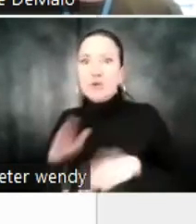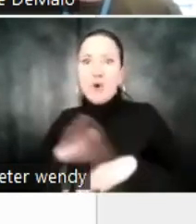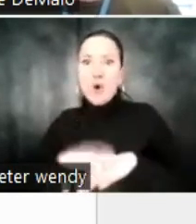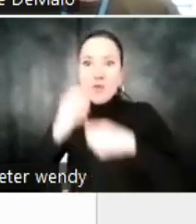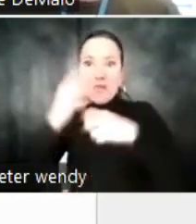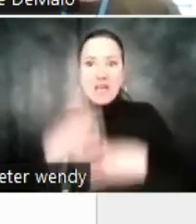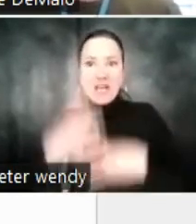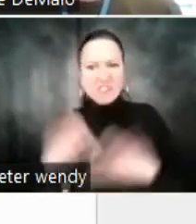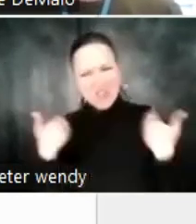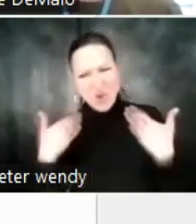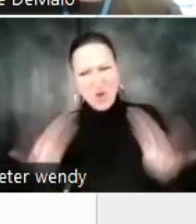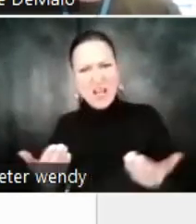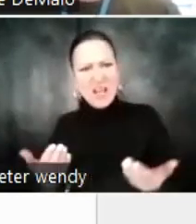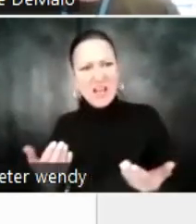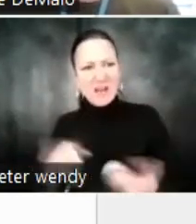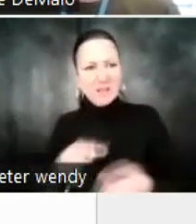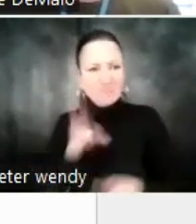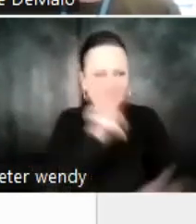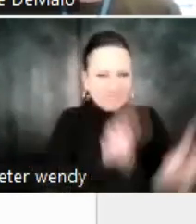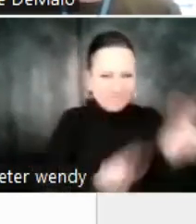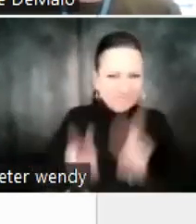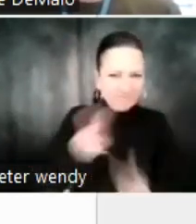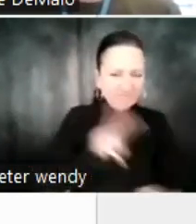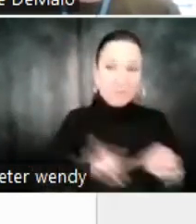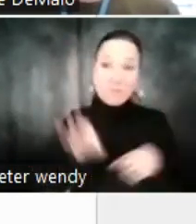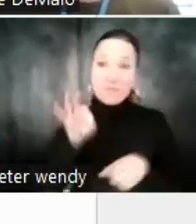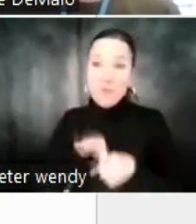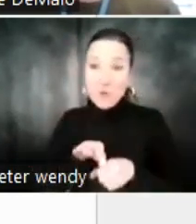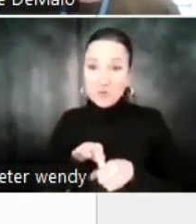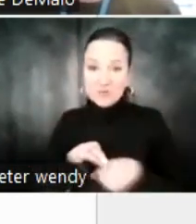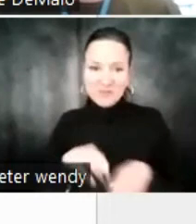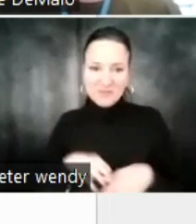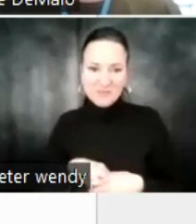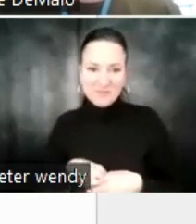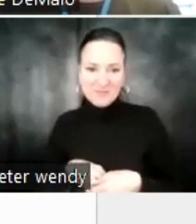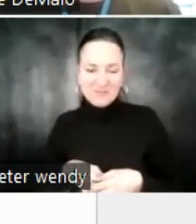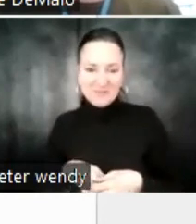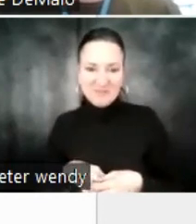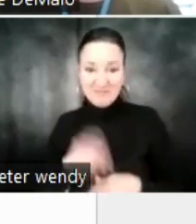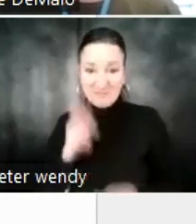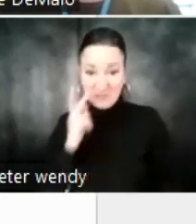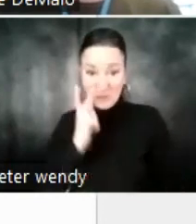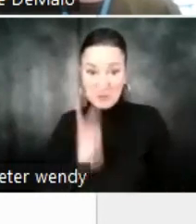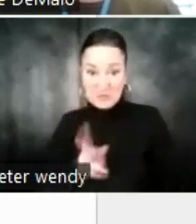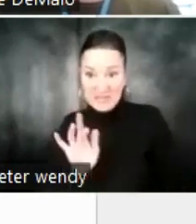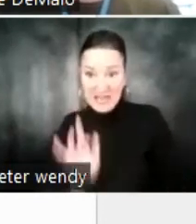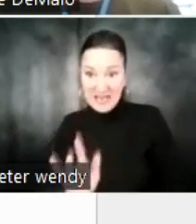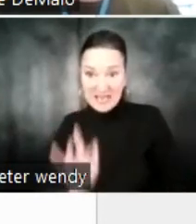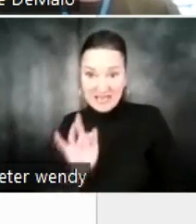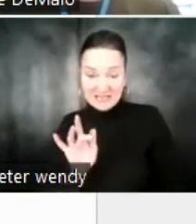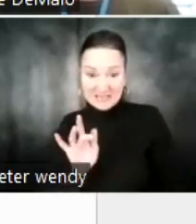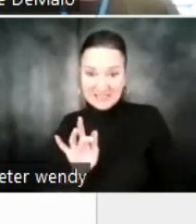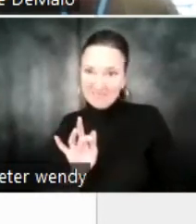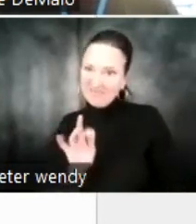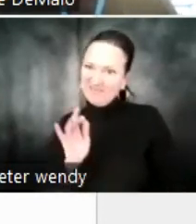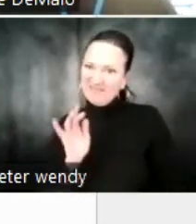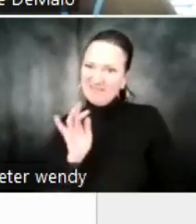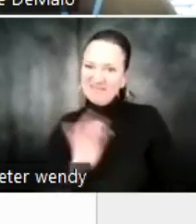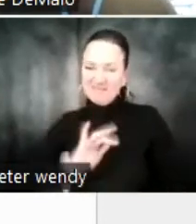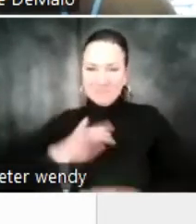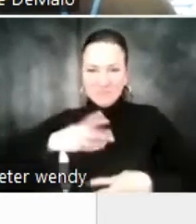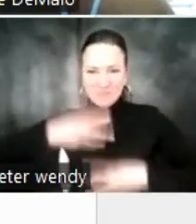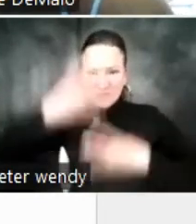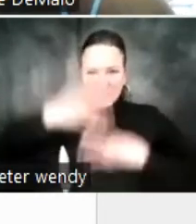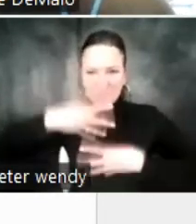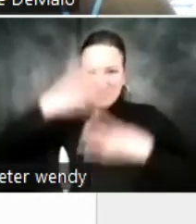for you to vote nonetheless. And if you go to the link in the chat right now, you're welcome to scroll through